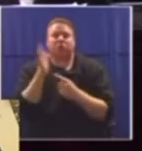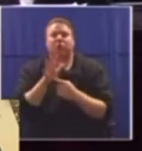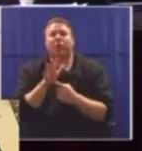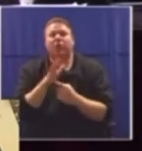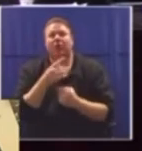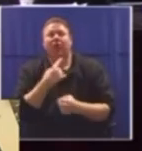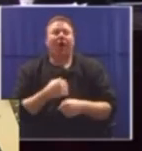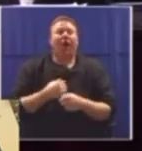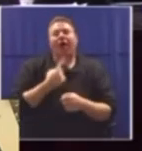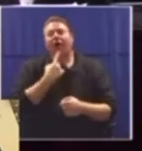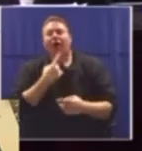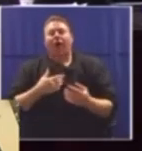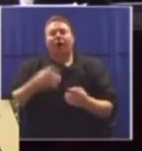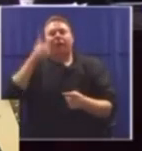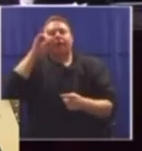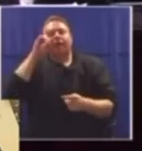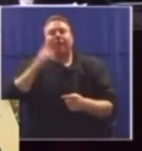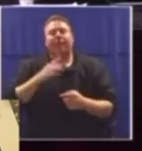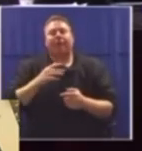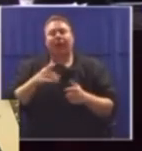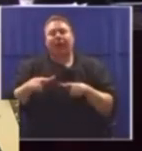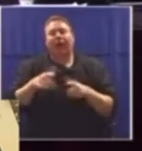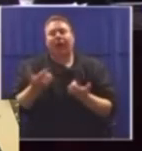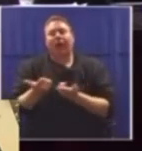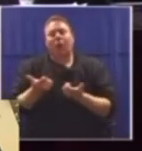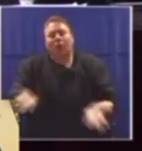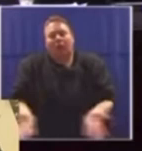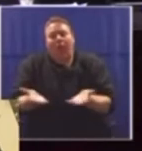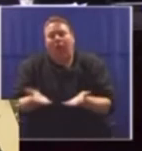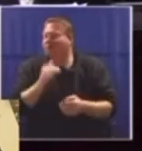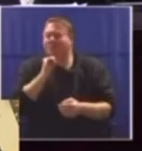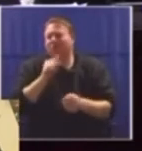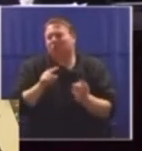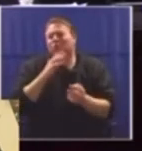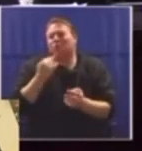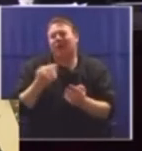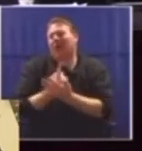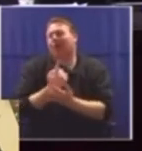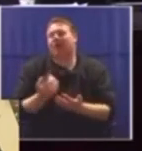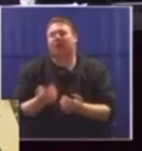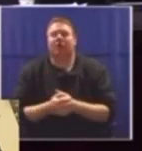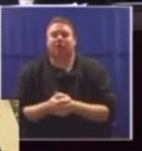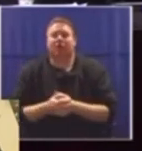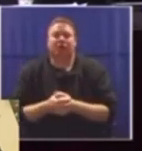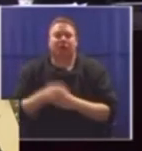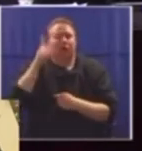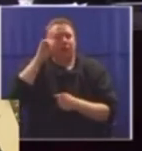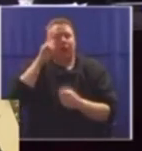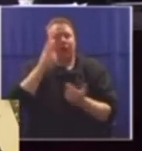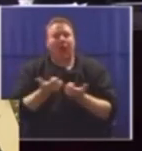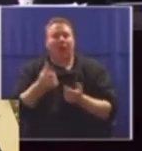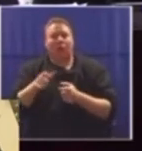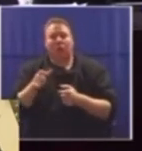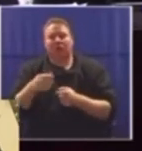lip service to the empowerment of Black legal practitioners, which is an even greater issue for women. The state, it seems, Black lawyers are still grossly